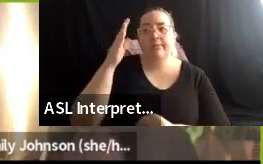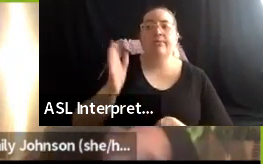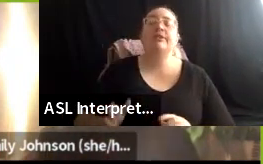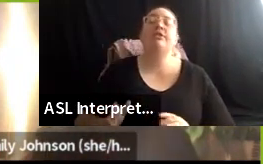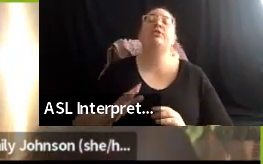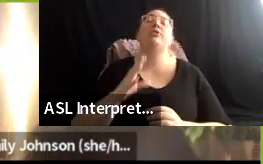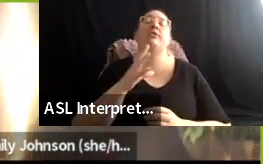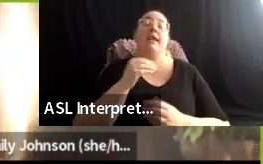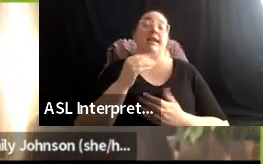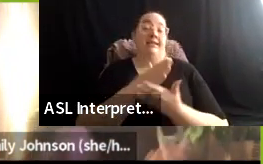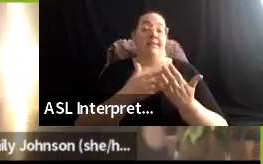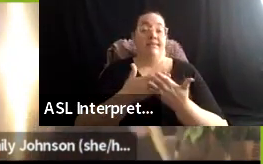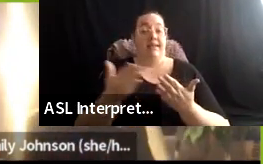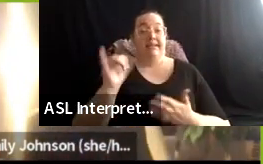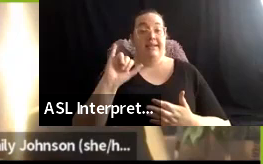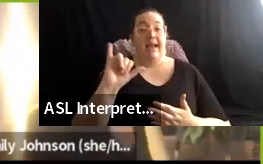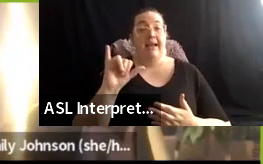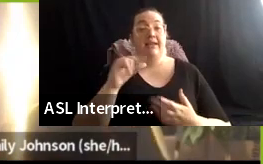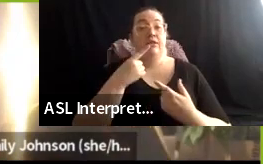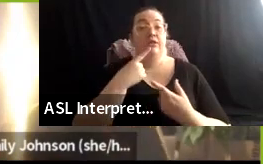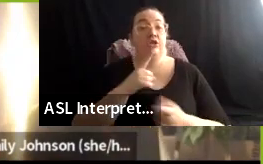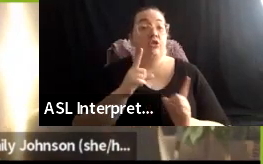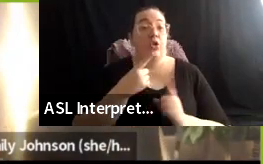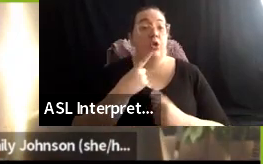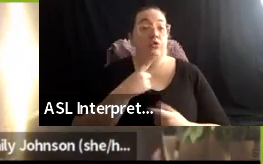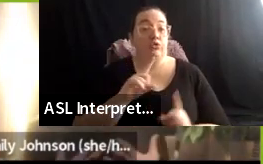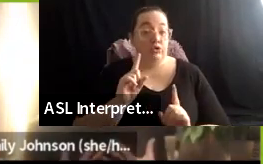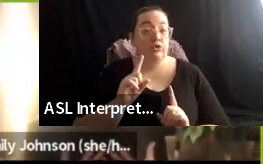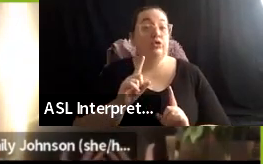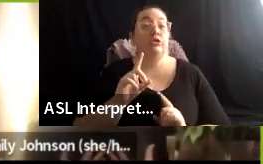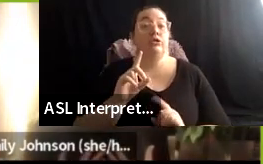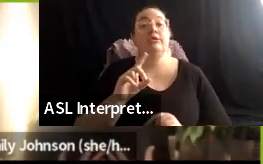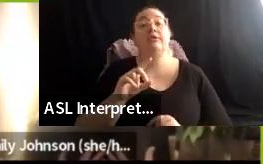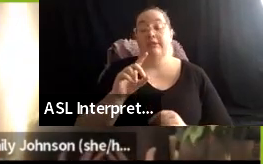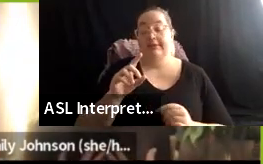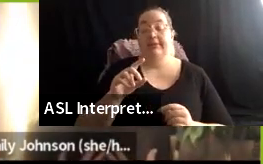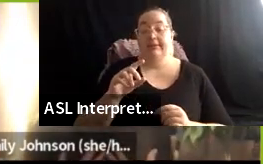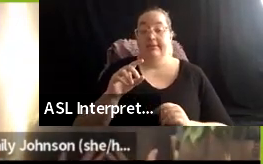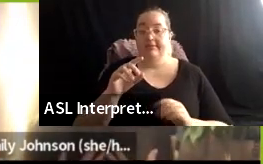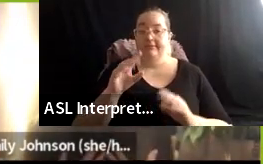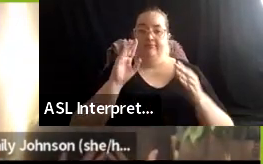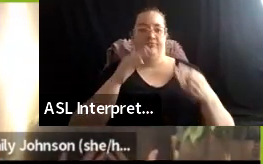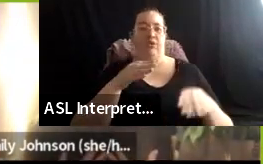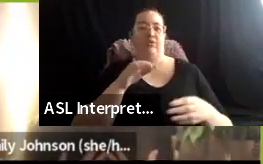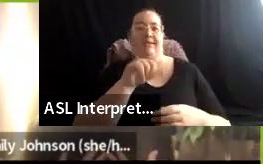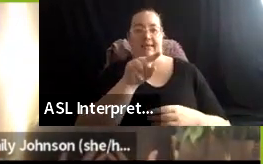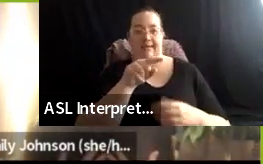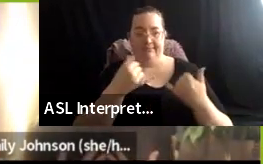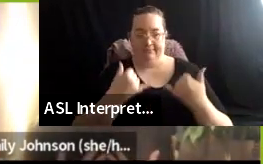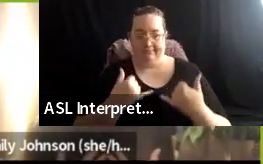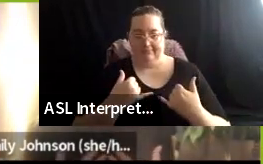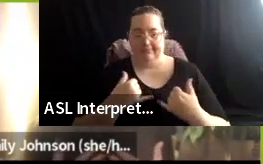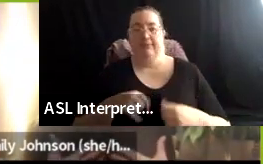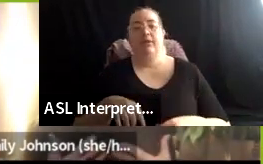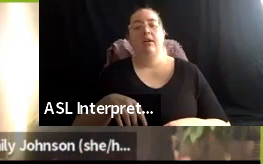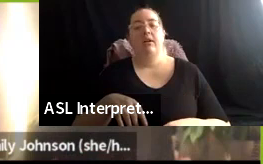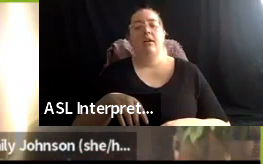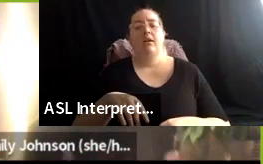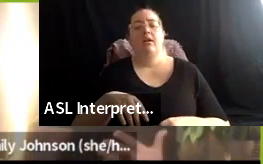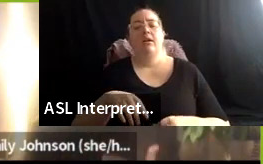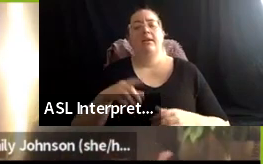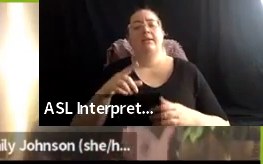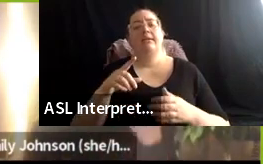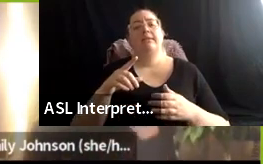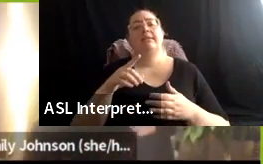uh, for example, the disclosures here, um, the focus on disclosures here, um, partly I find that sometimes